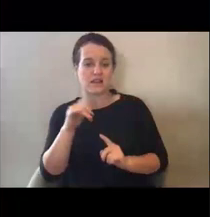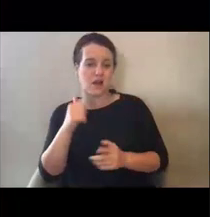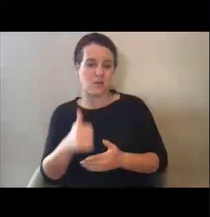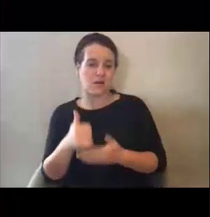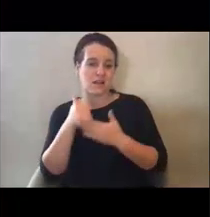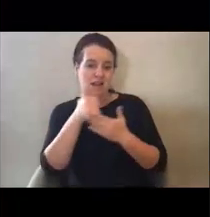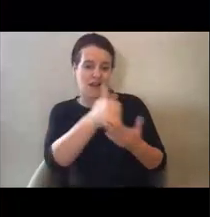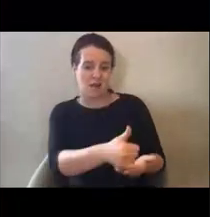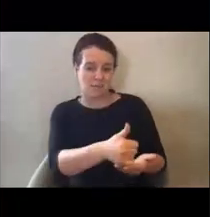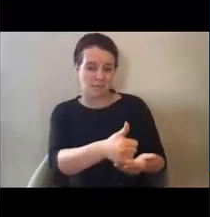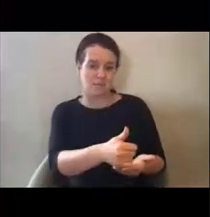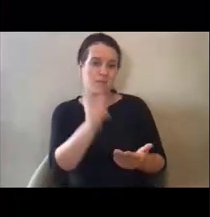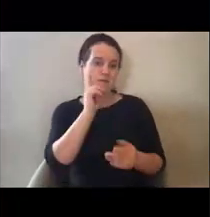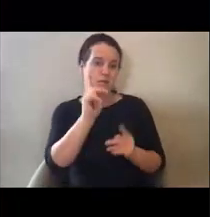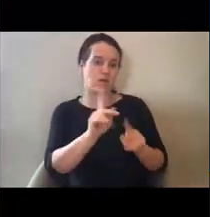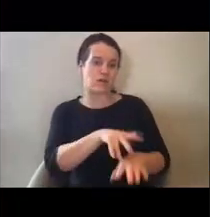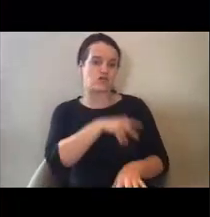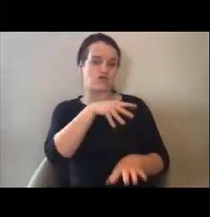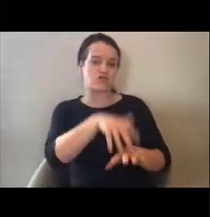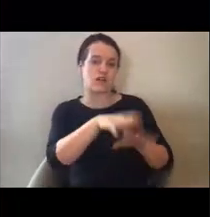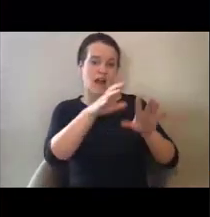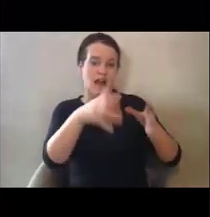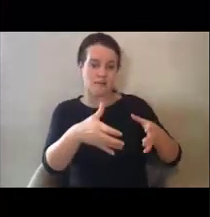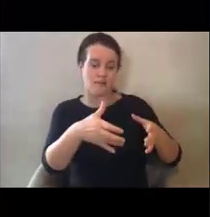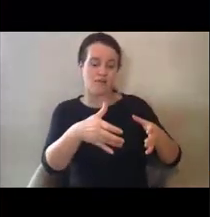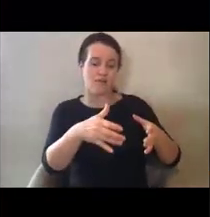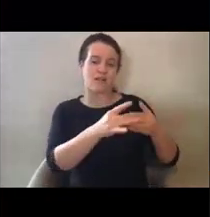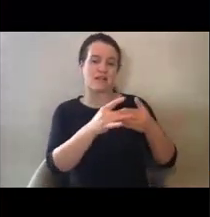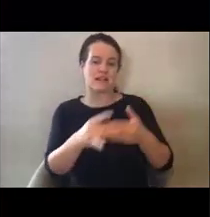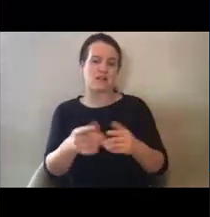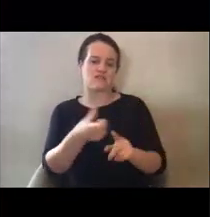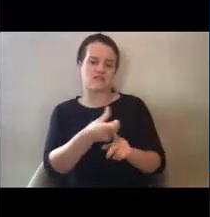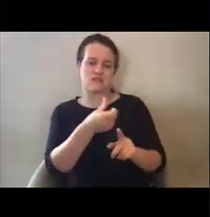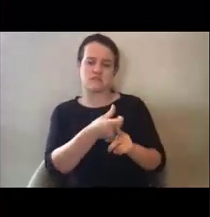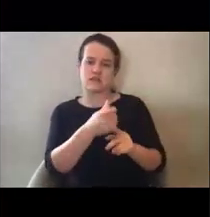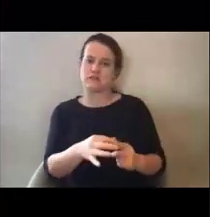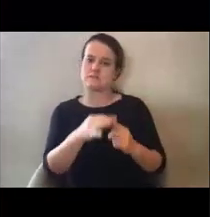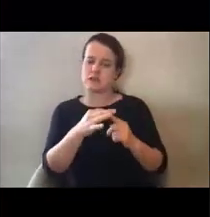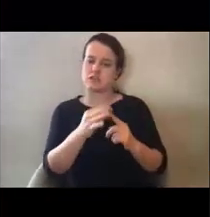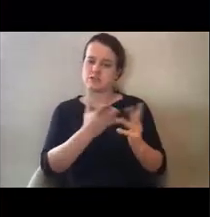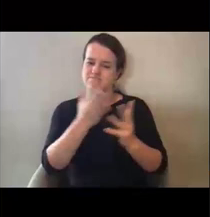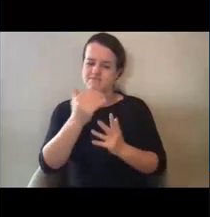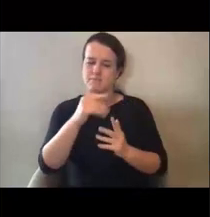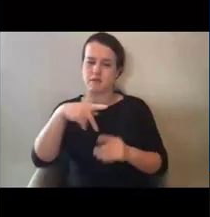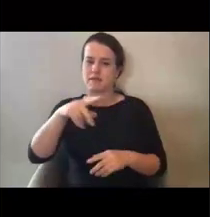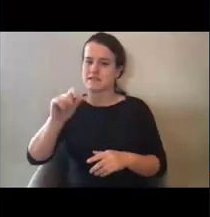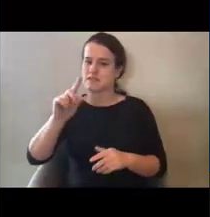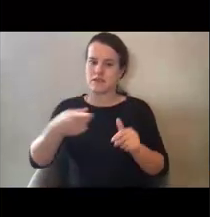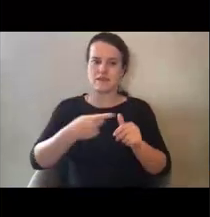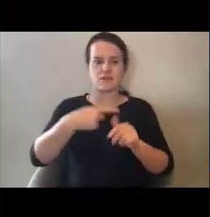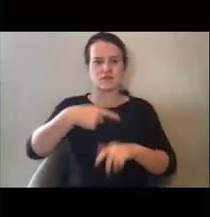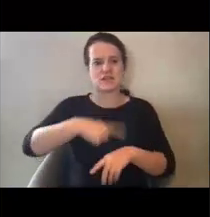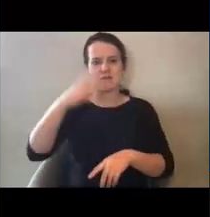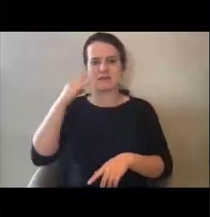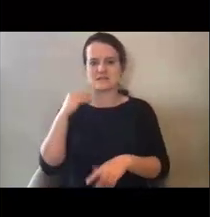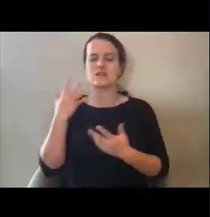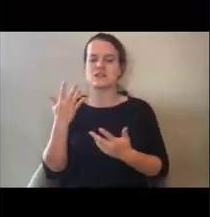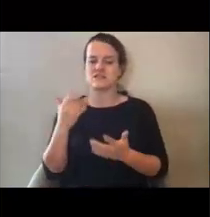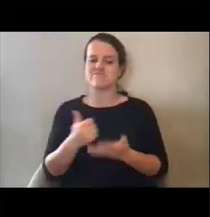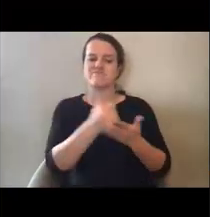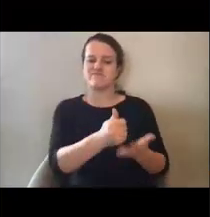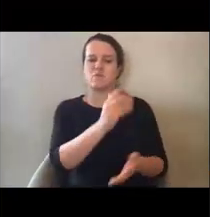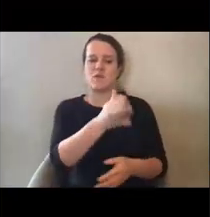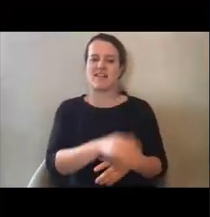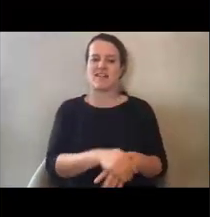for tribal leaders who are, particularly those who are navigating public assistance for the first time. Thanks so much.